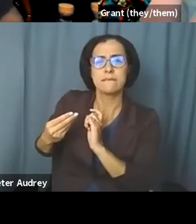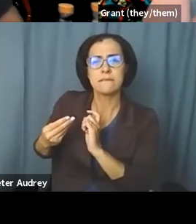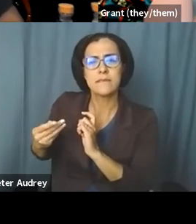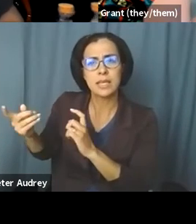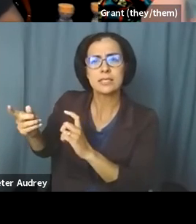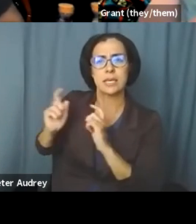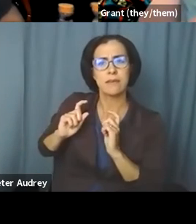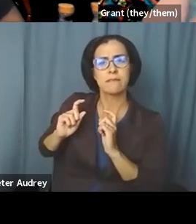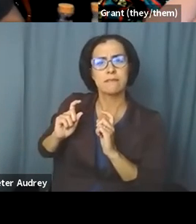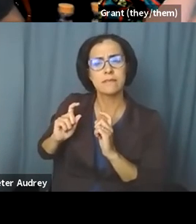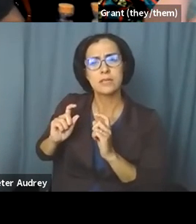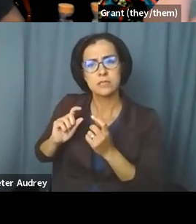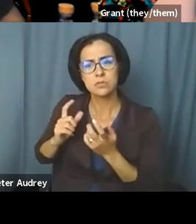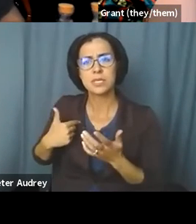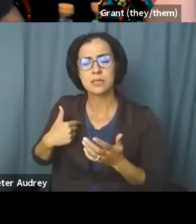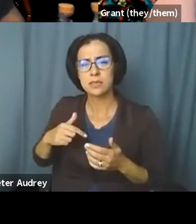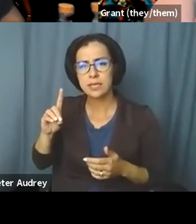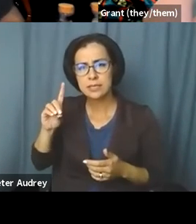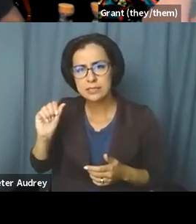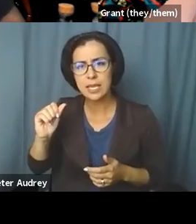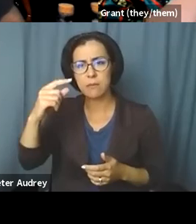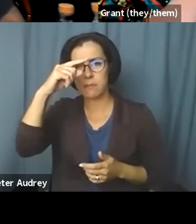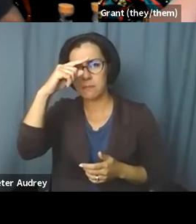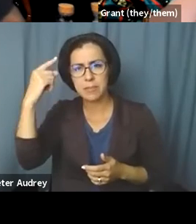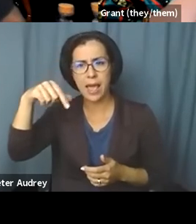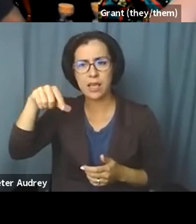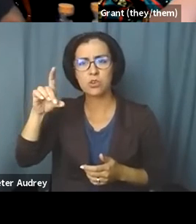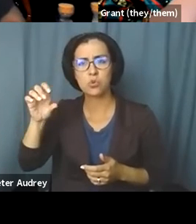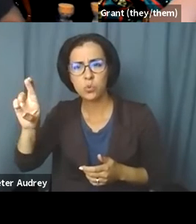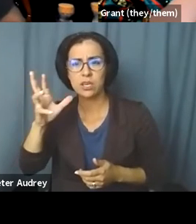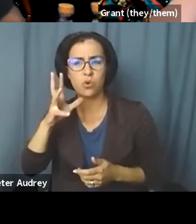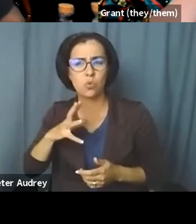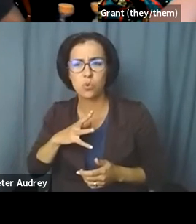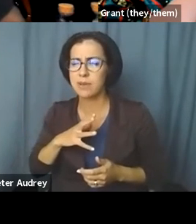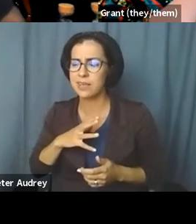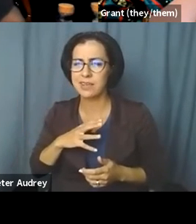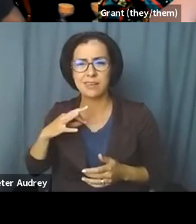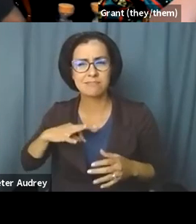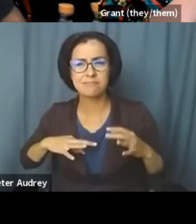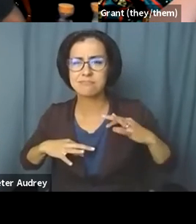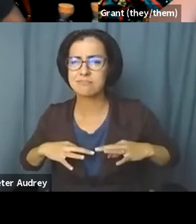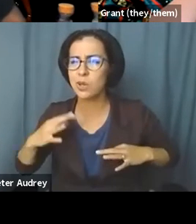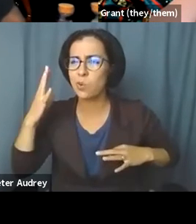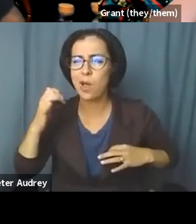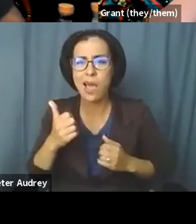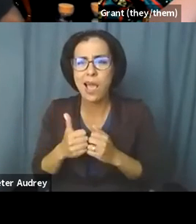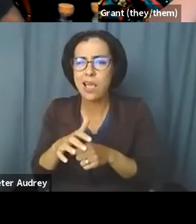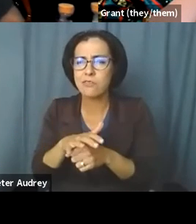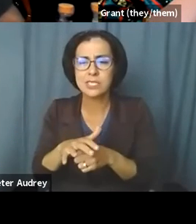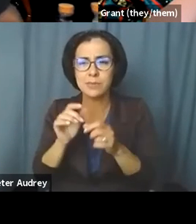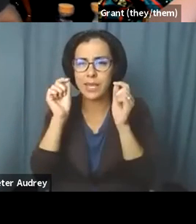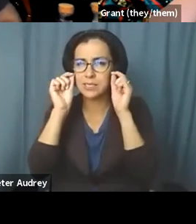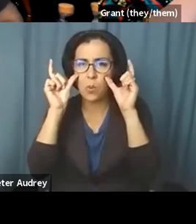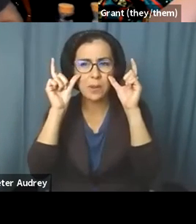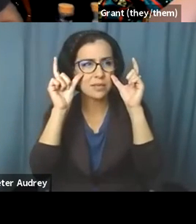disabled black queer woman. It's useful because it means in every single space, my eyes are wide open and I'm seeing